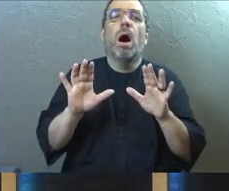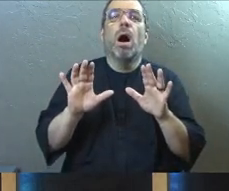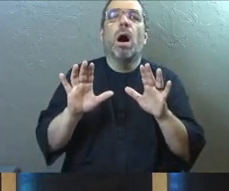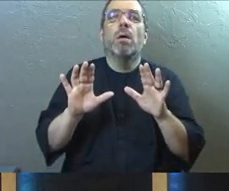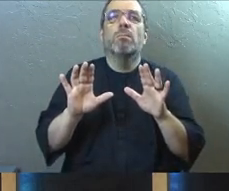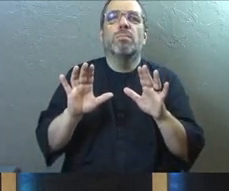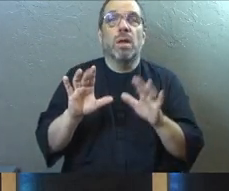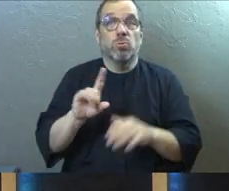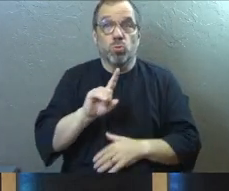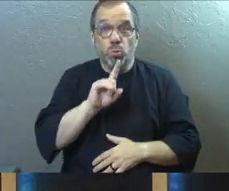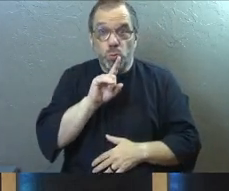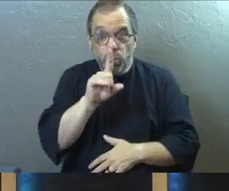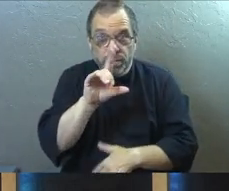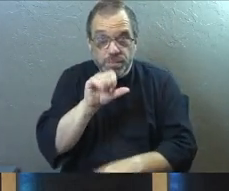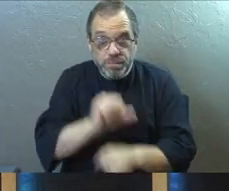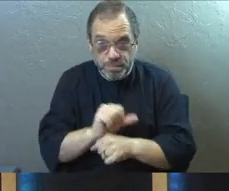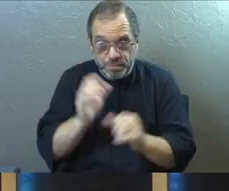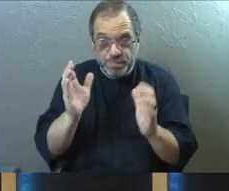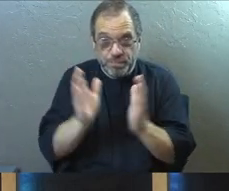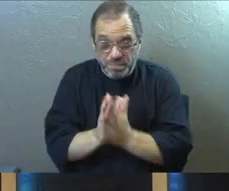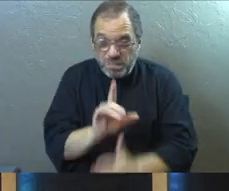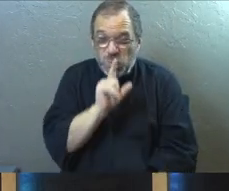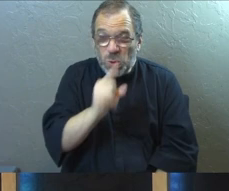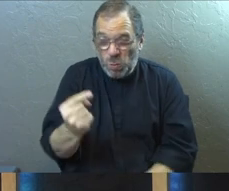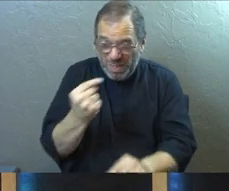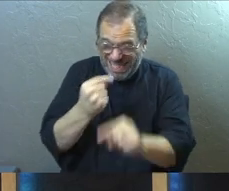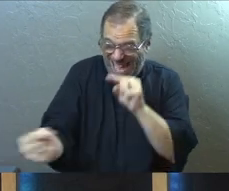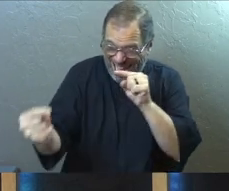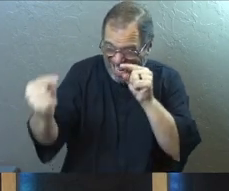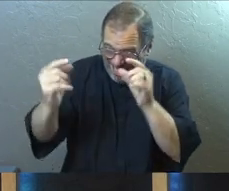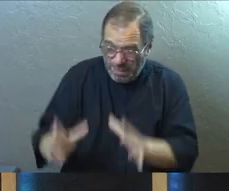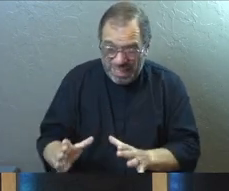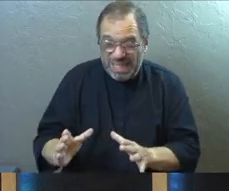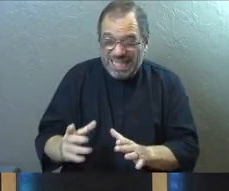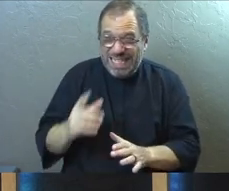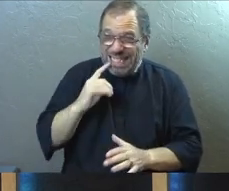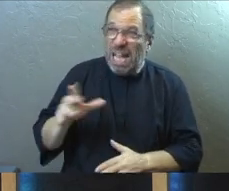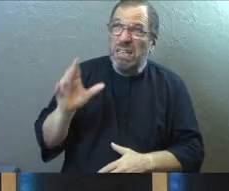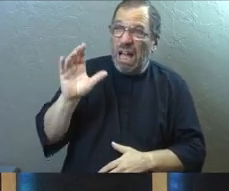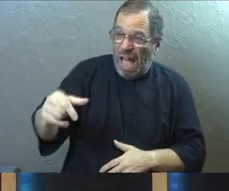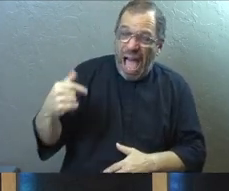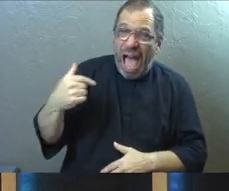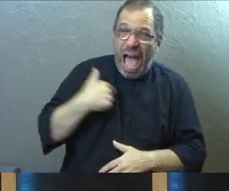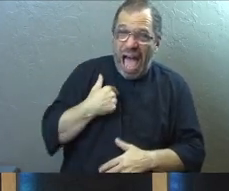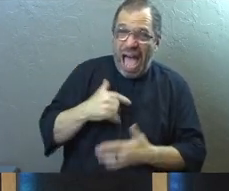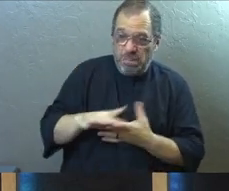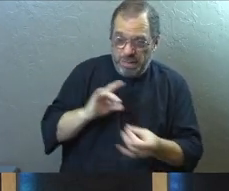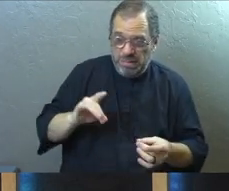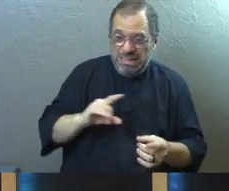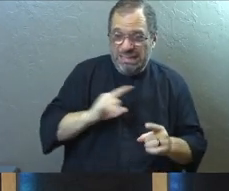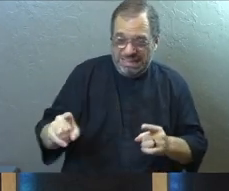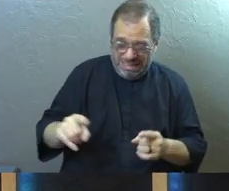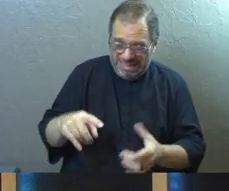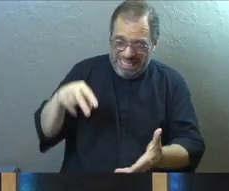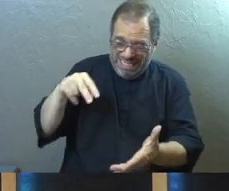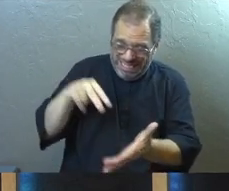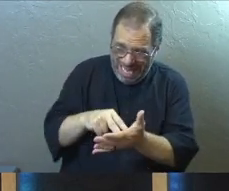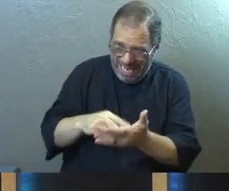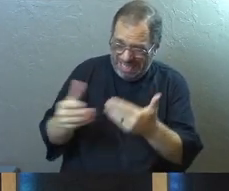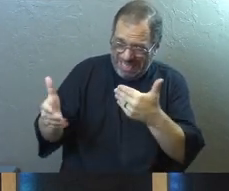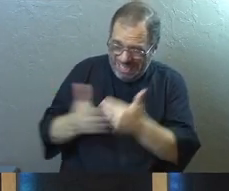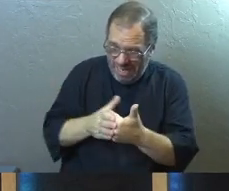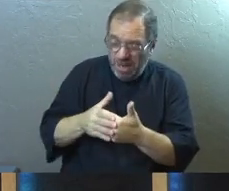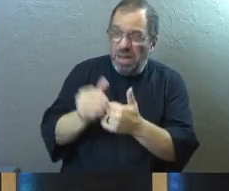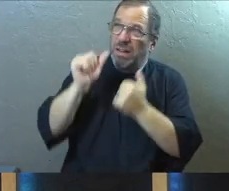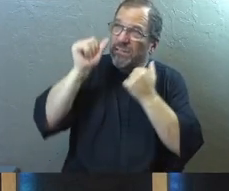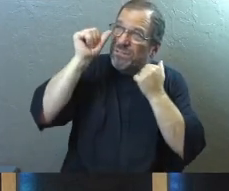very real way in which I'm praying for real enemies, Bonhoeffer was. And he's like, and I spiritually go and I stand by their side